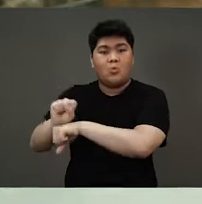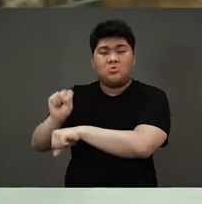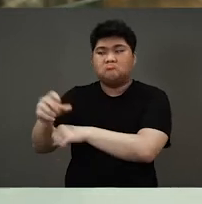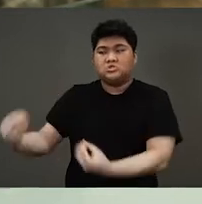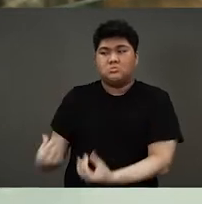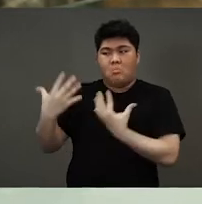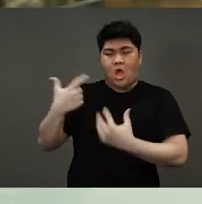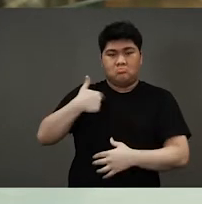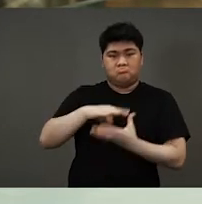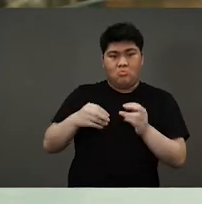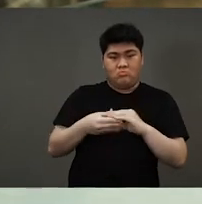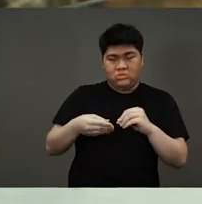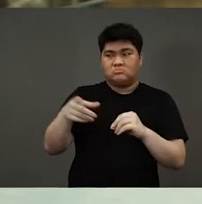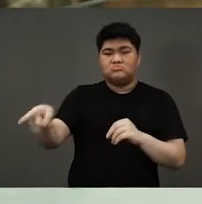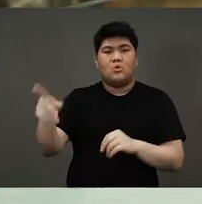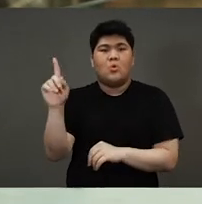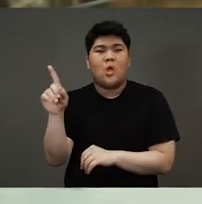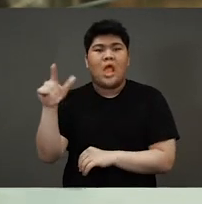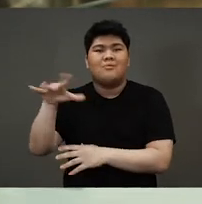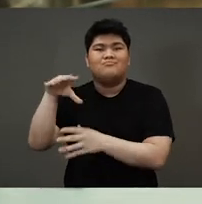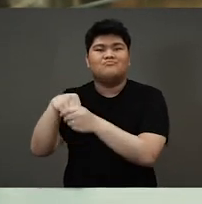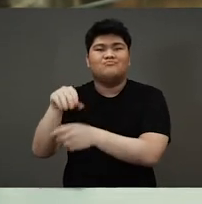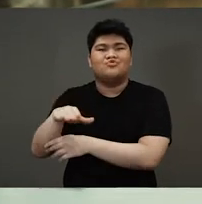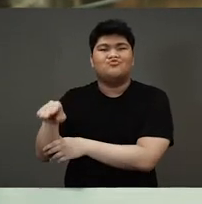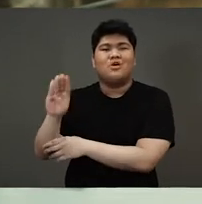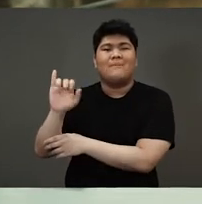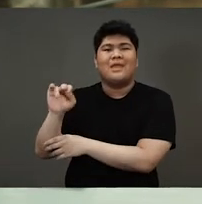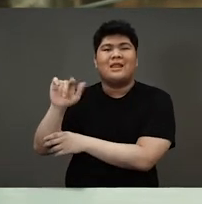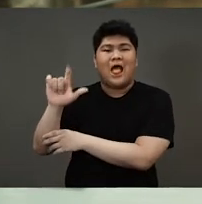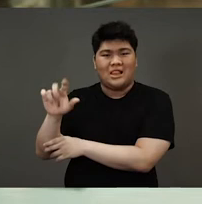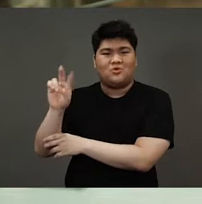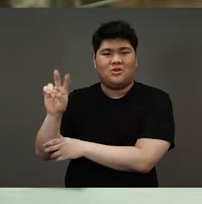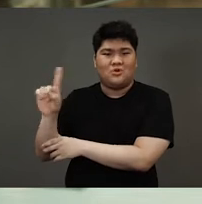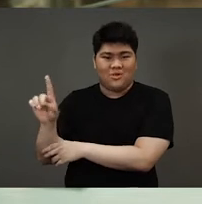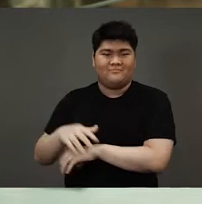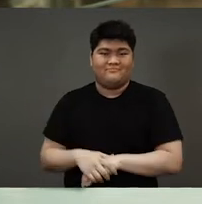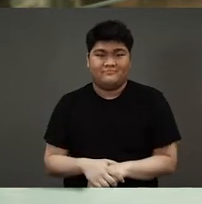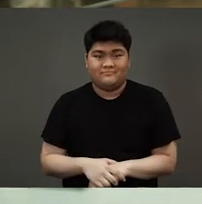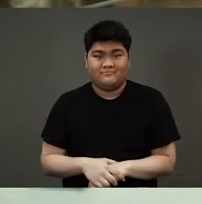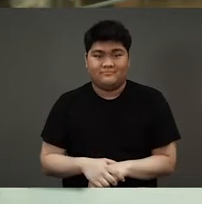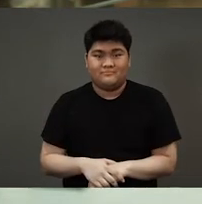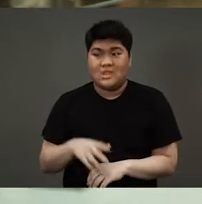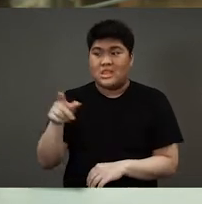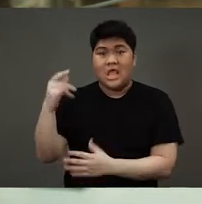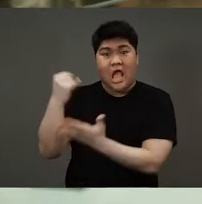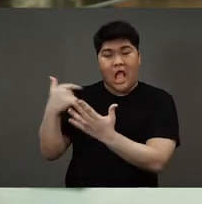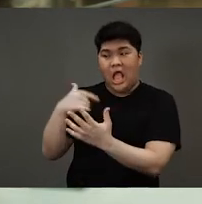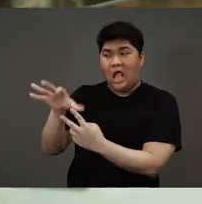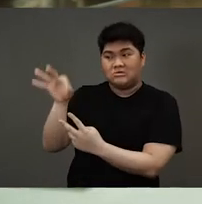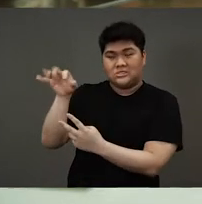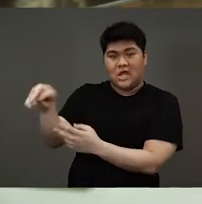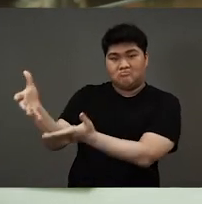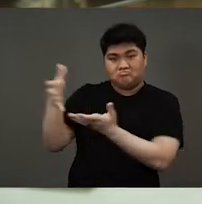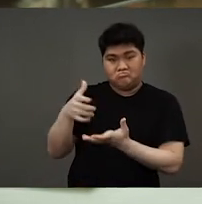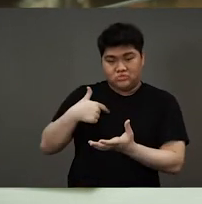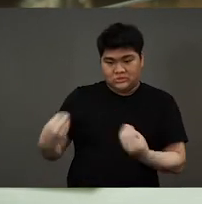right here at National Gallery, featured as part of Gallery Children's Biennale 2021. Now the artwork that I have selected